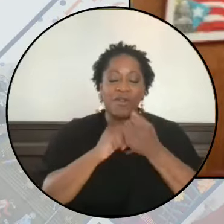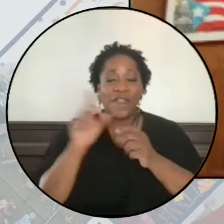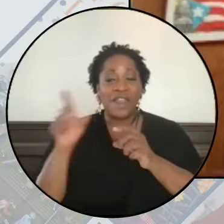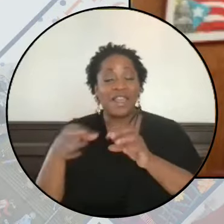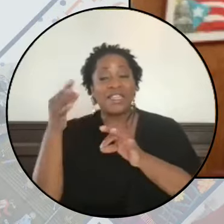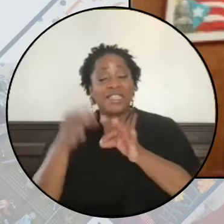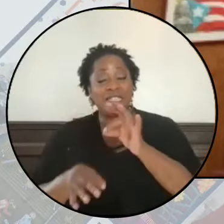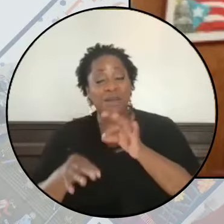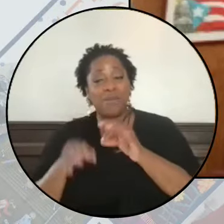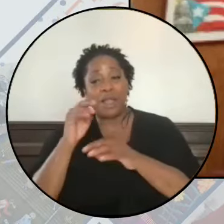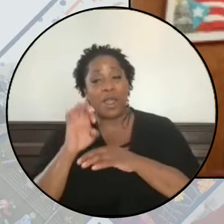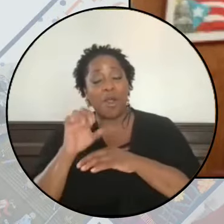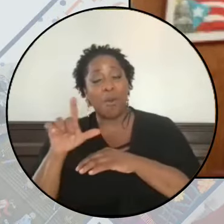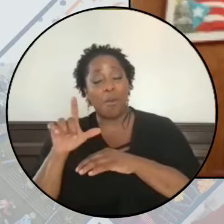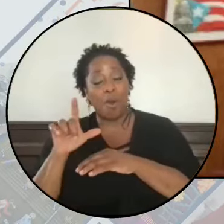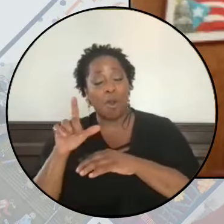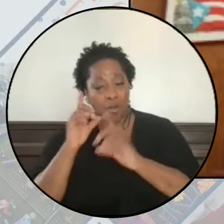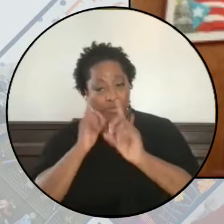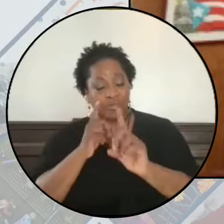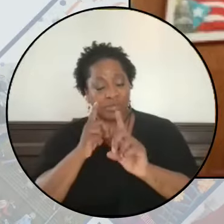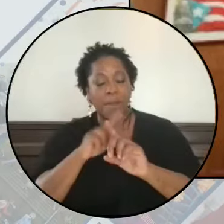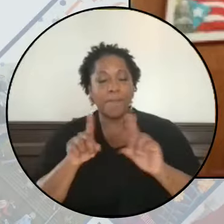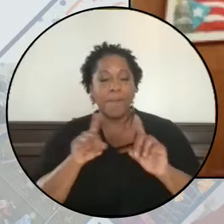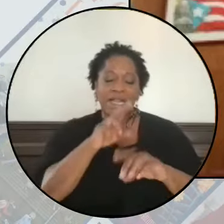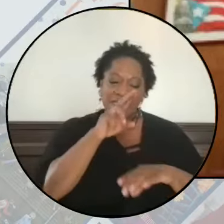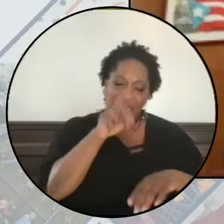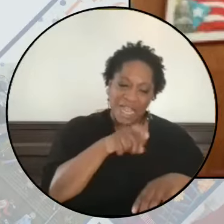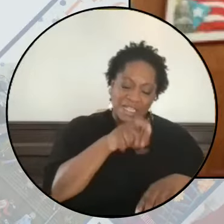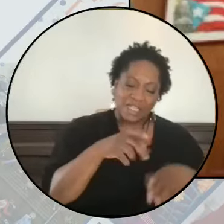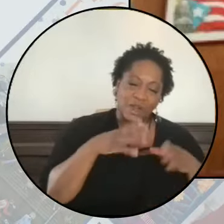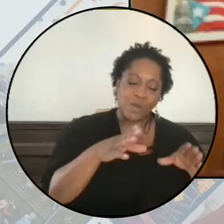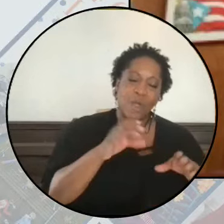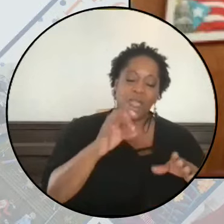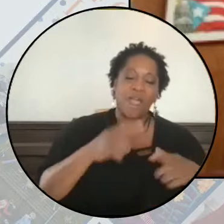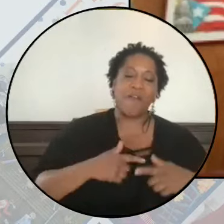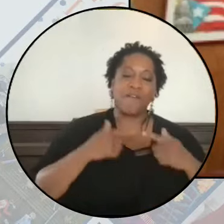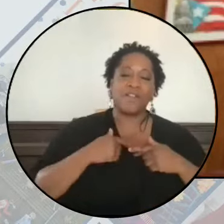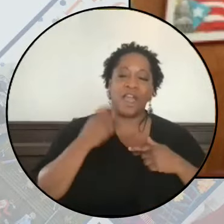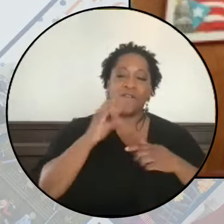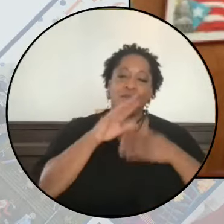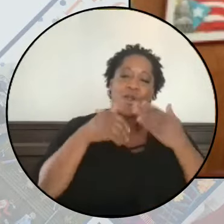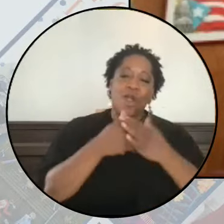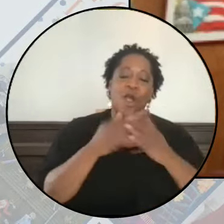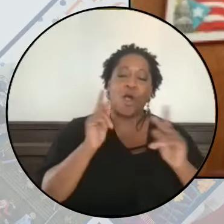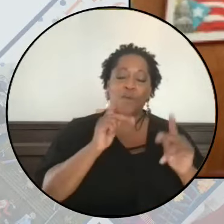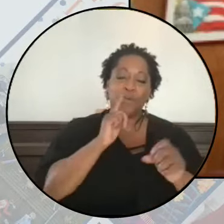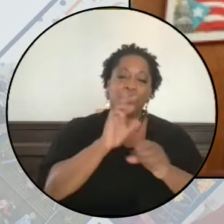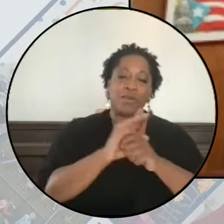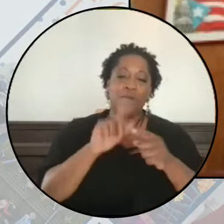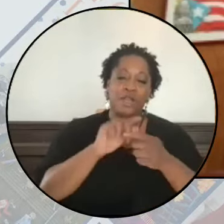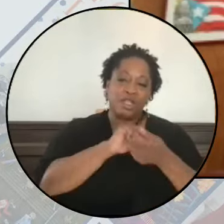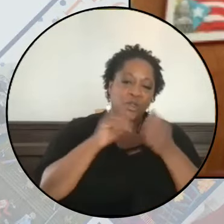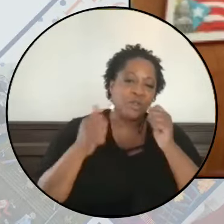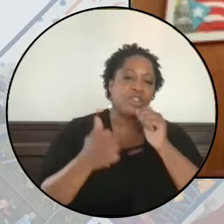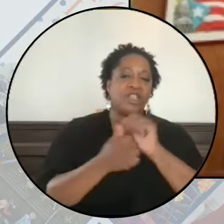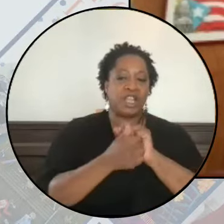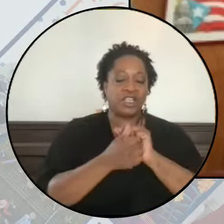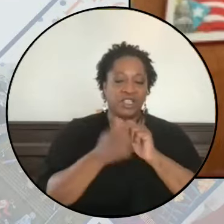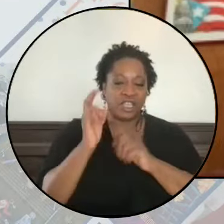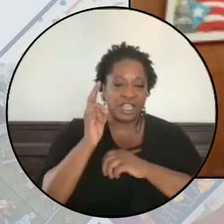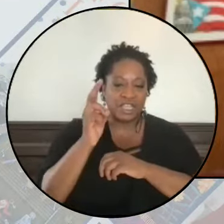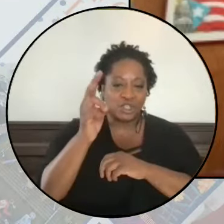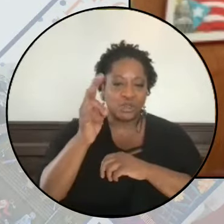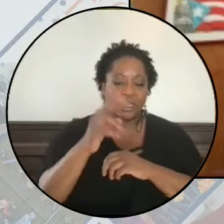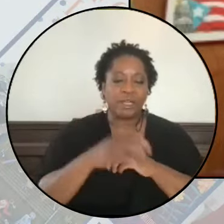just simply a moral imperative. It's a necessary way of life for all those committed to changing the course of